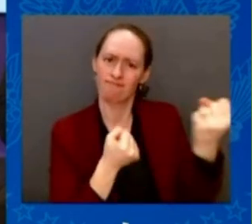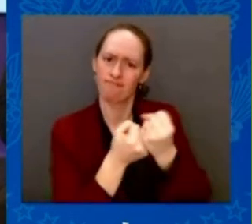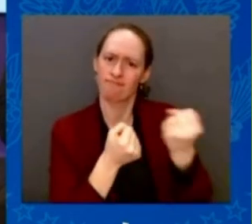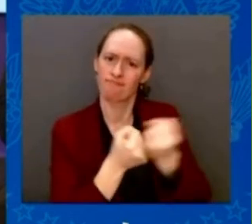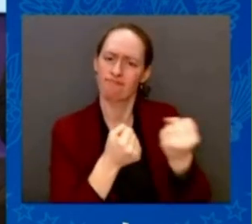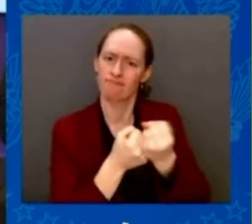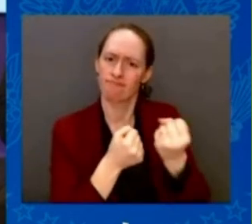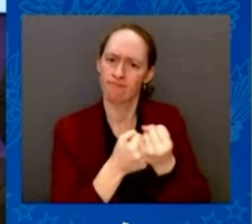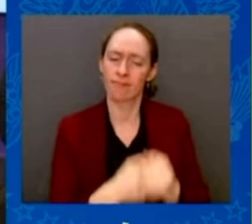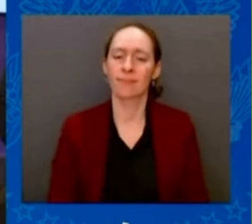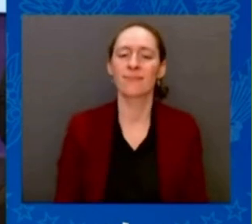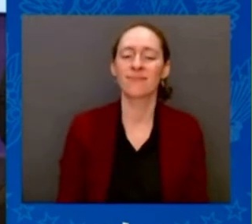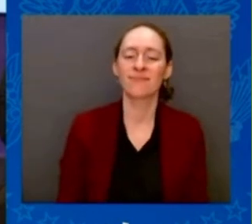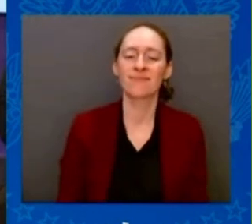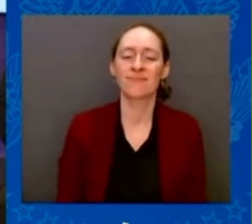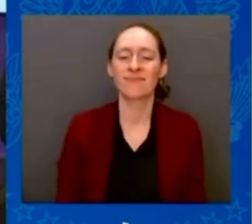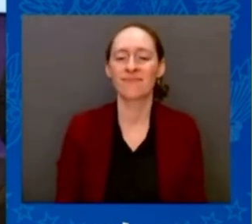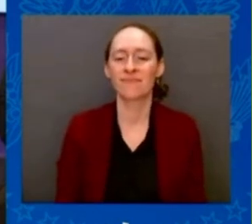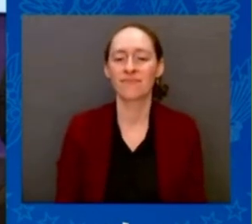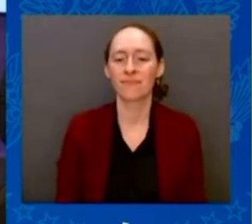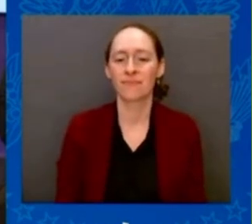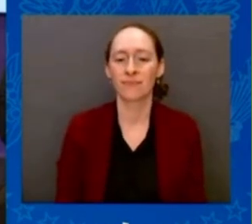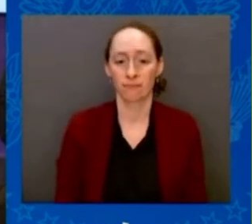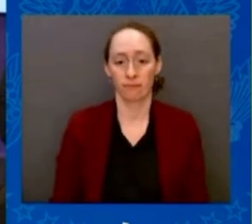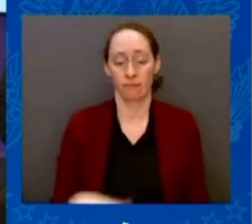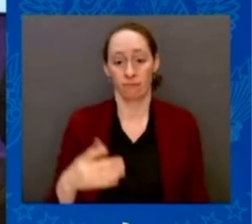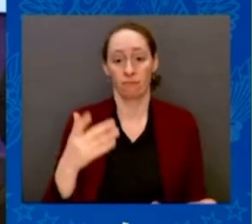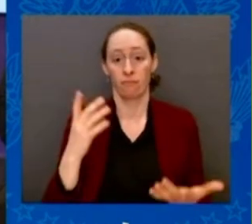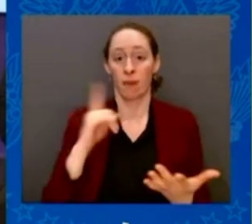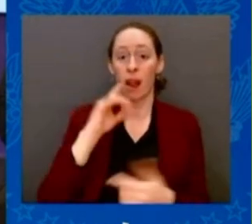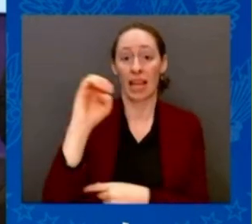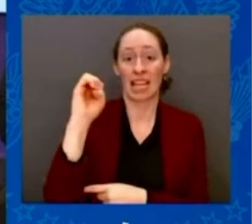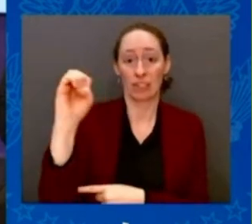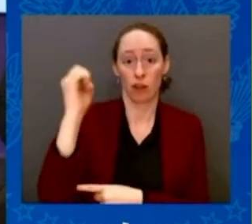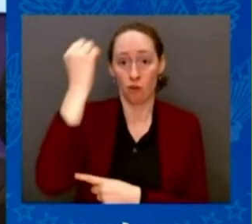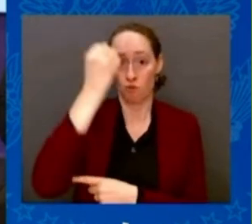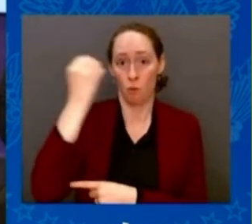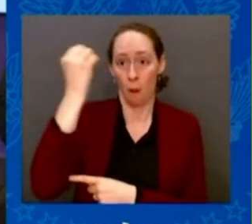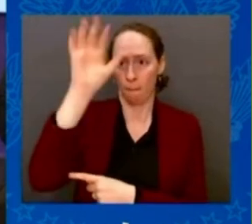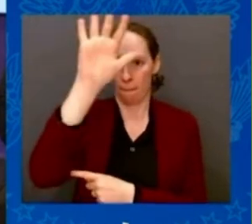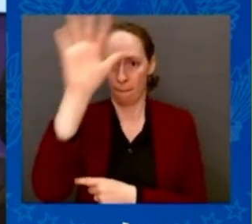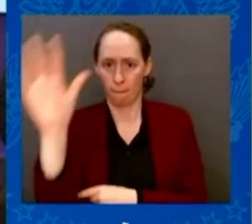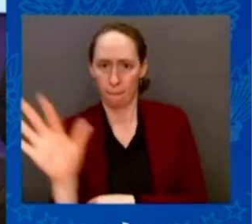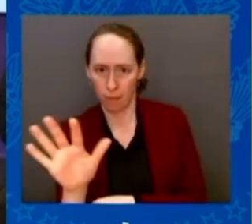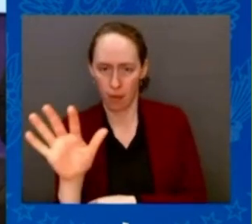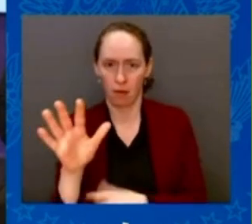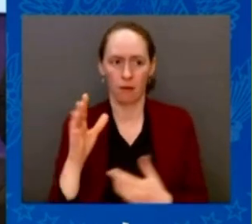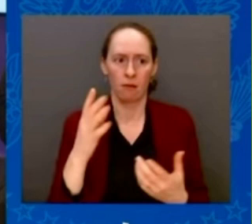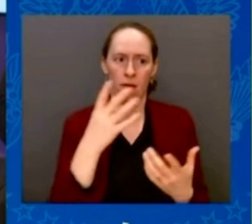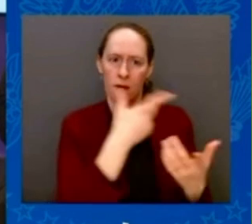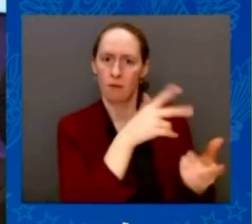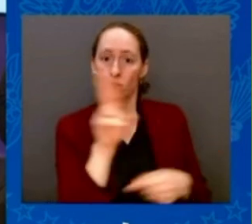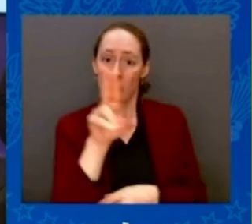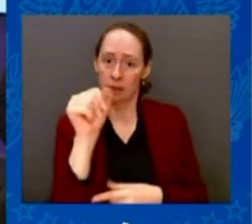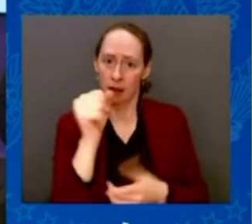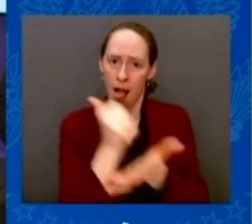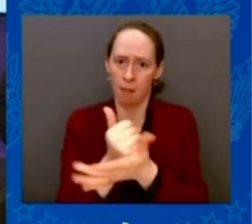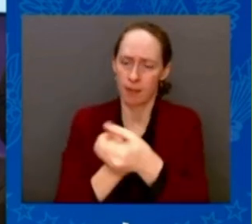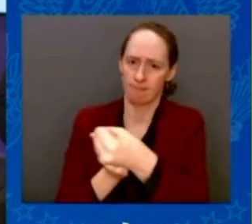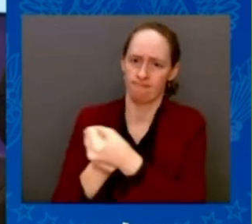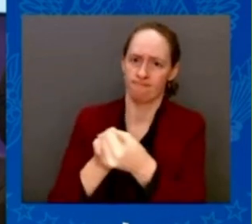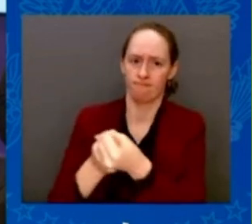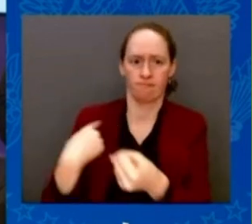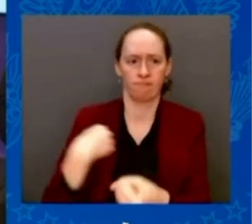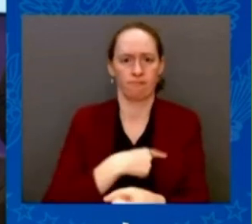forward-looking, increased U.S. military presence that needs to continue, and the preparation of